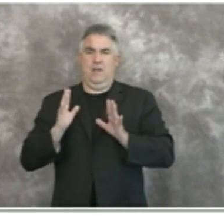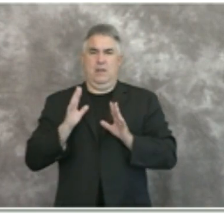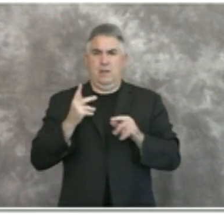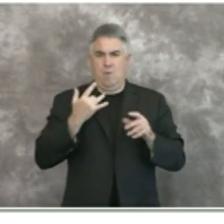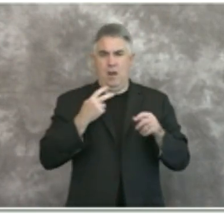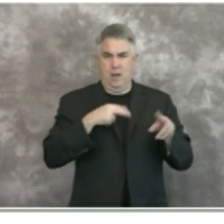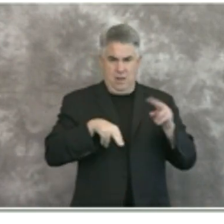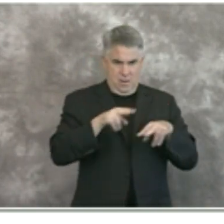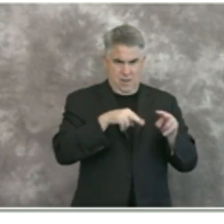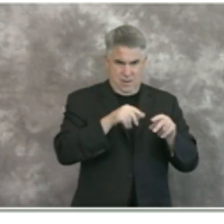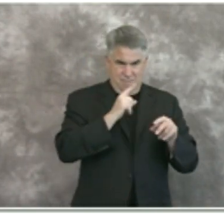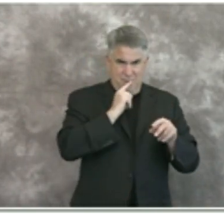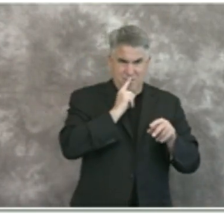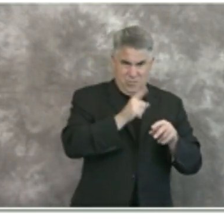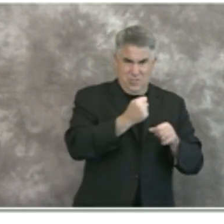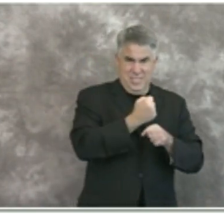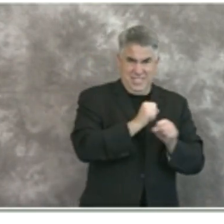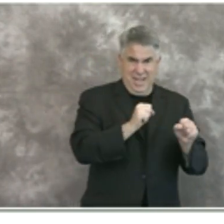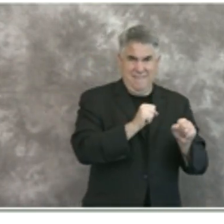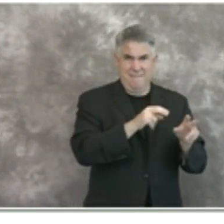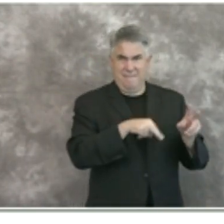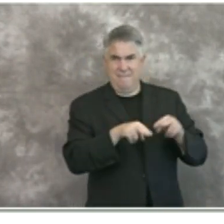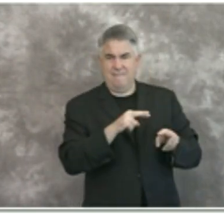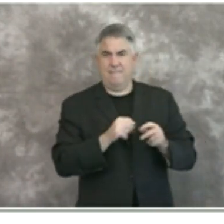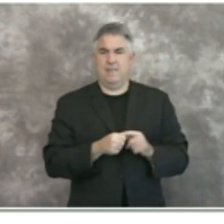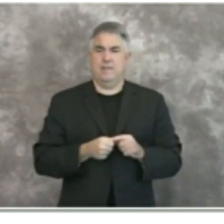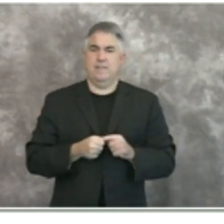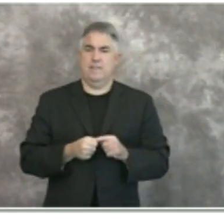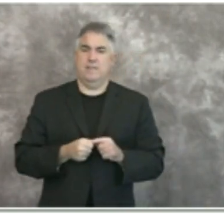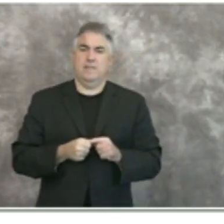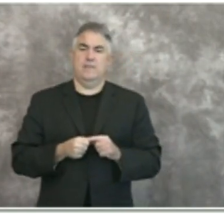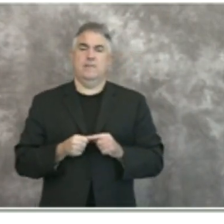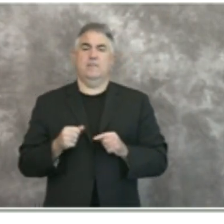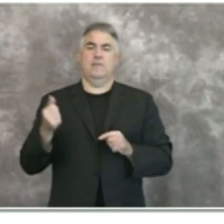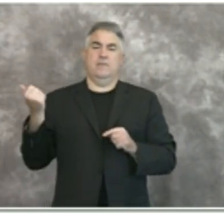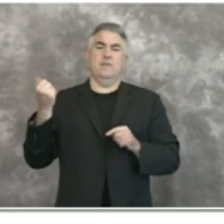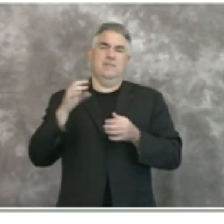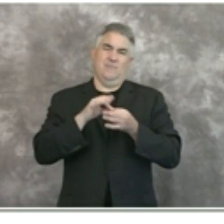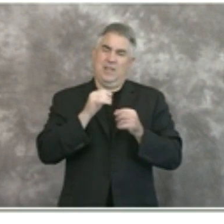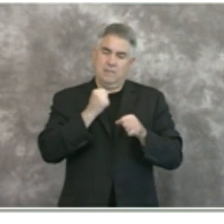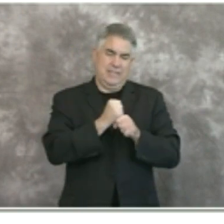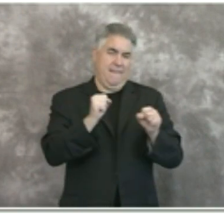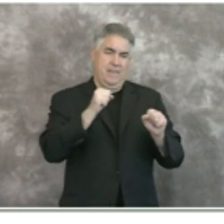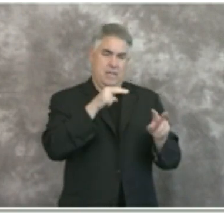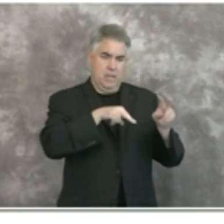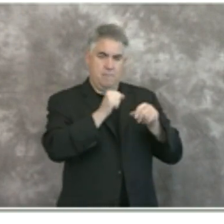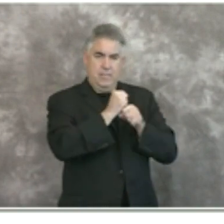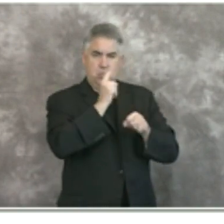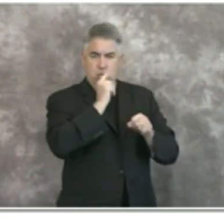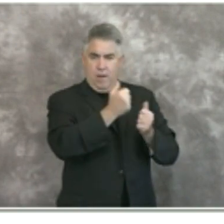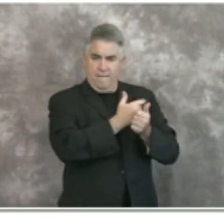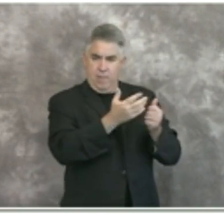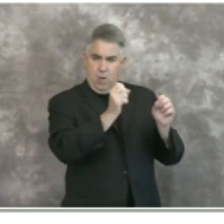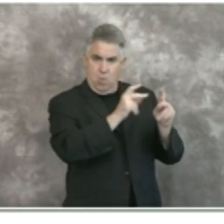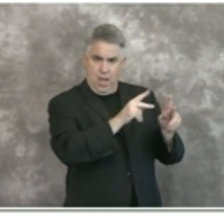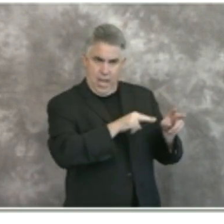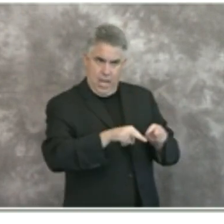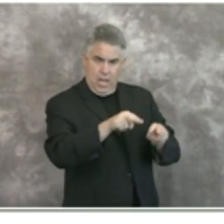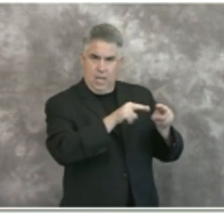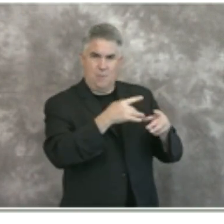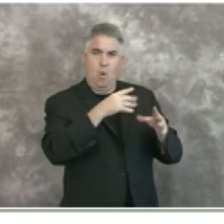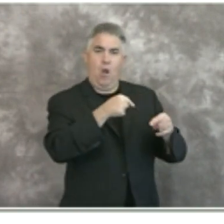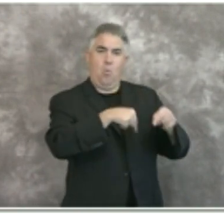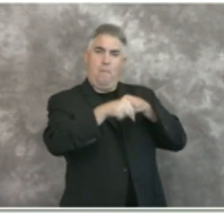be that segment it could be things tied to our health care industry maybe we dial back elective procedures or or we do some other type of action